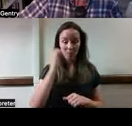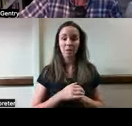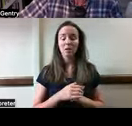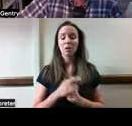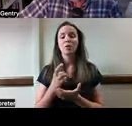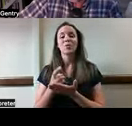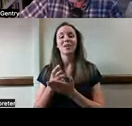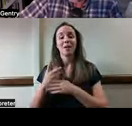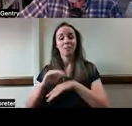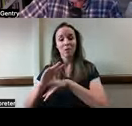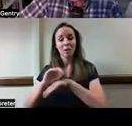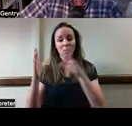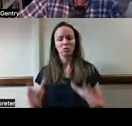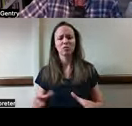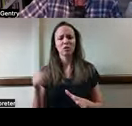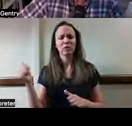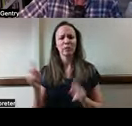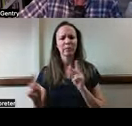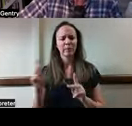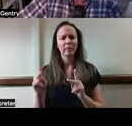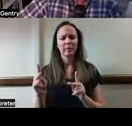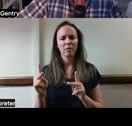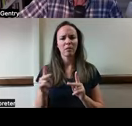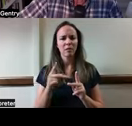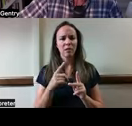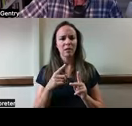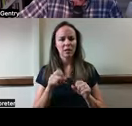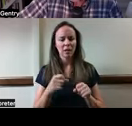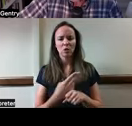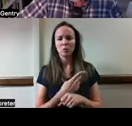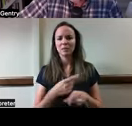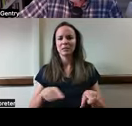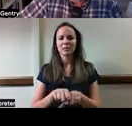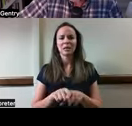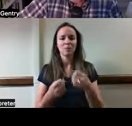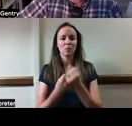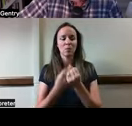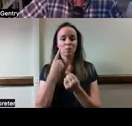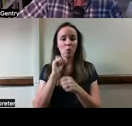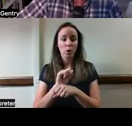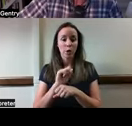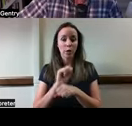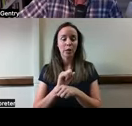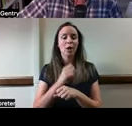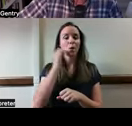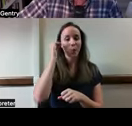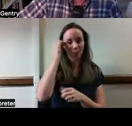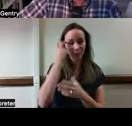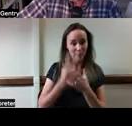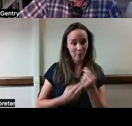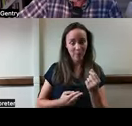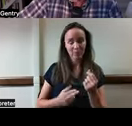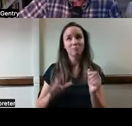counselors and others, they can utilize these same supports in the workplace. This is really wonderful.